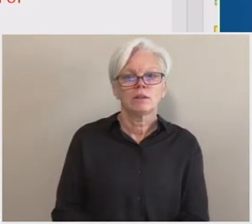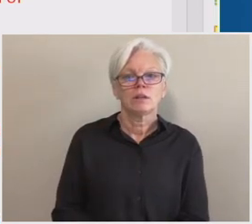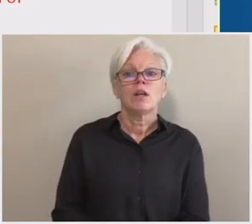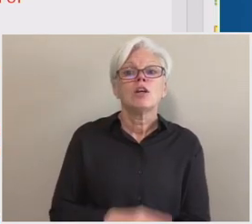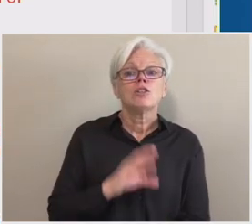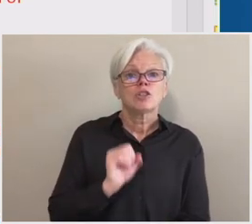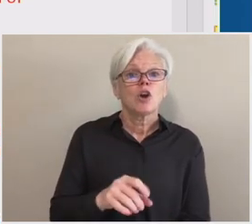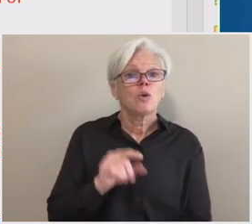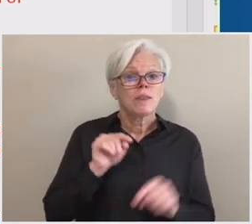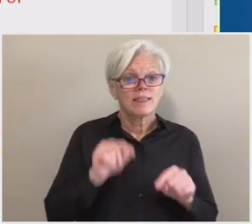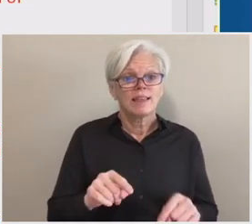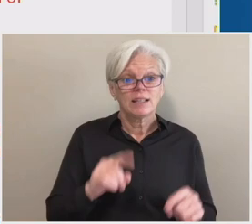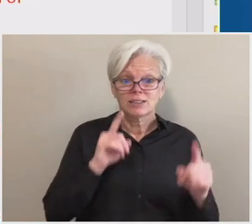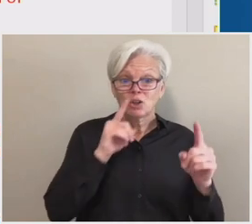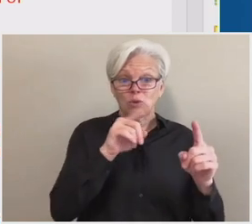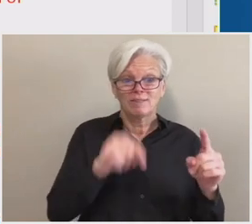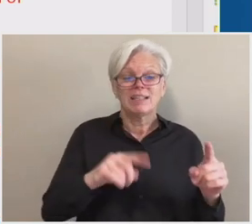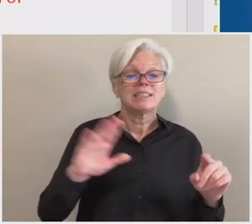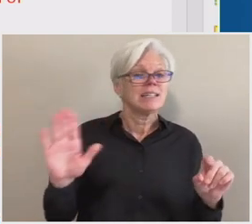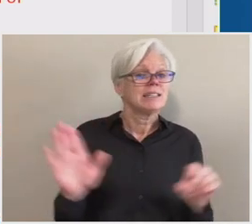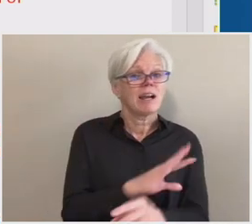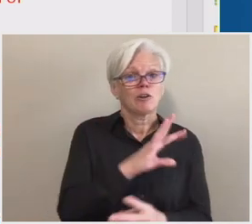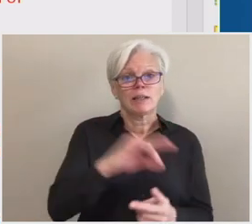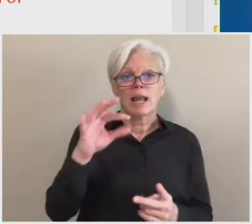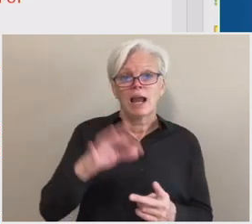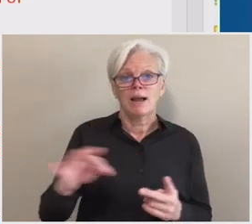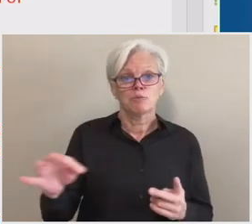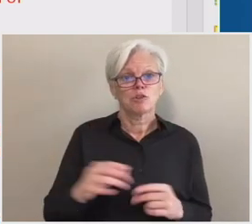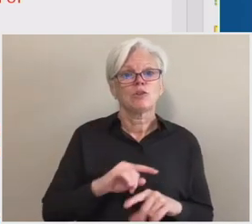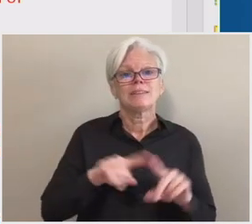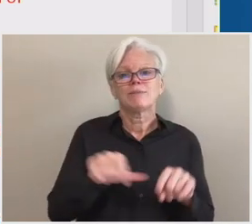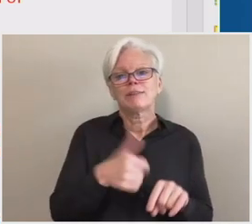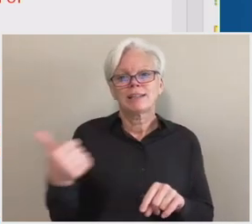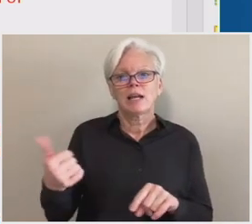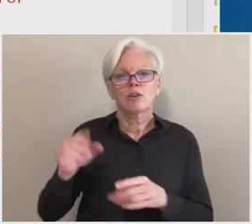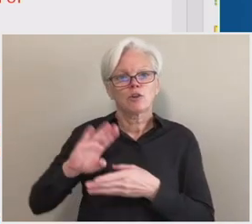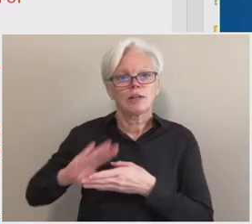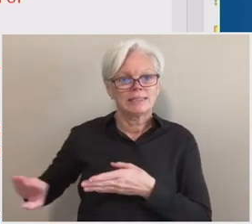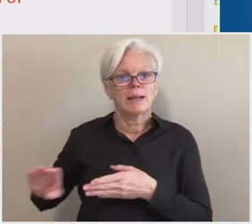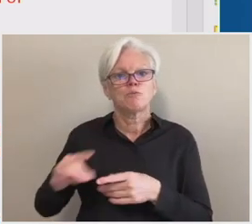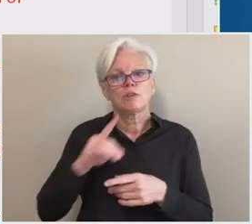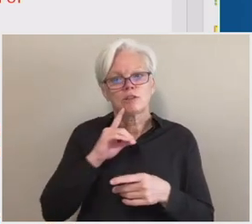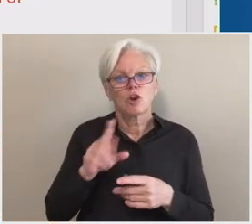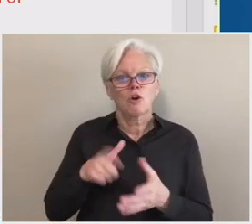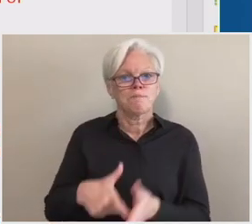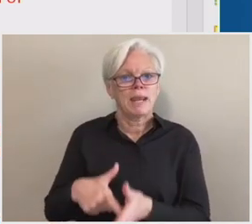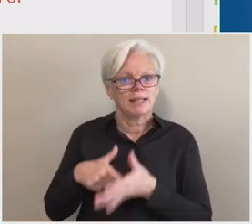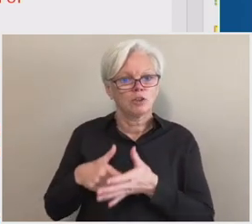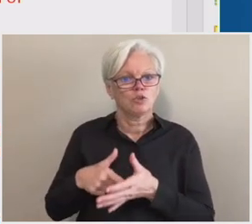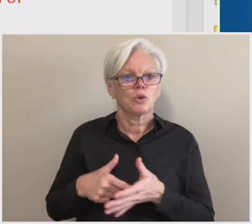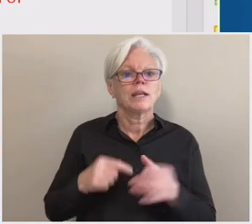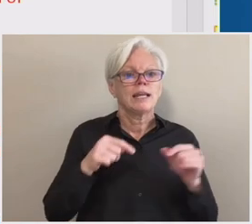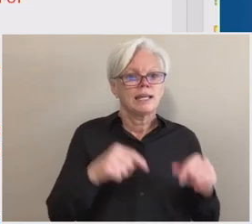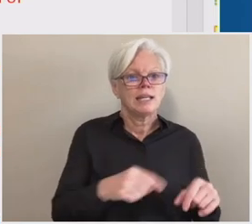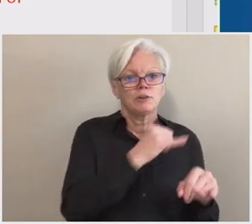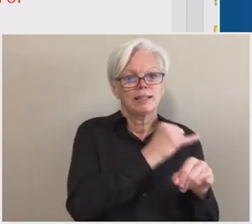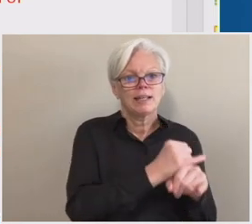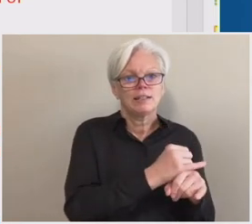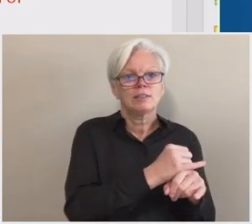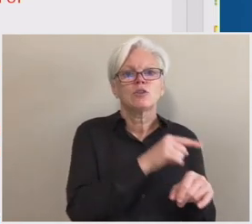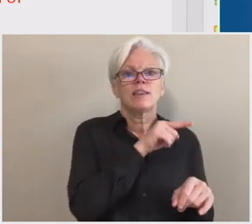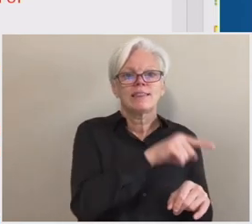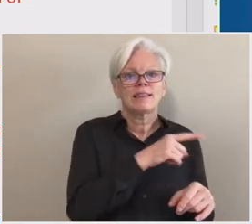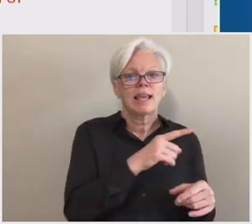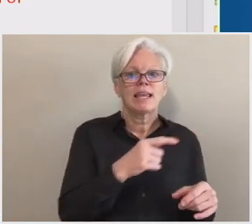optional, unlike some of the other exemptions which in the past have been mandatory. Here, the institution does have to make a